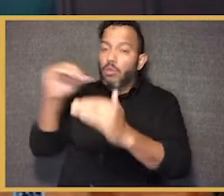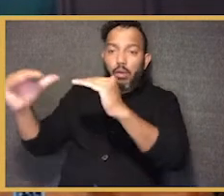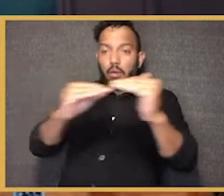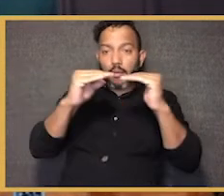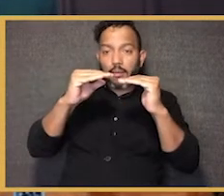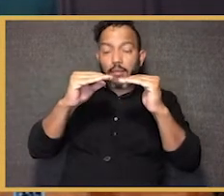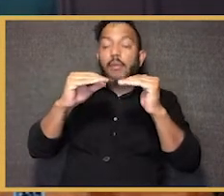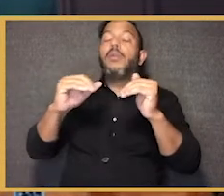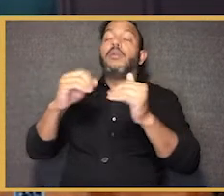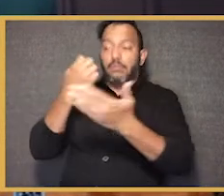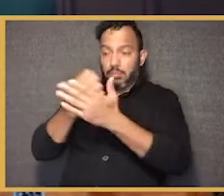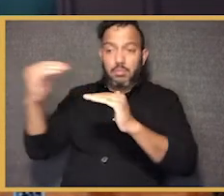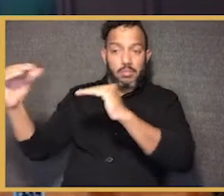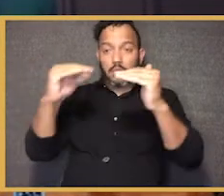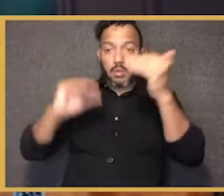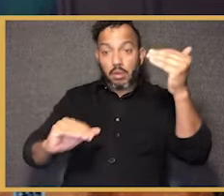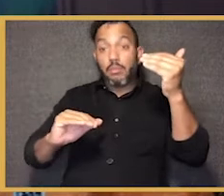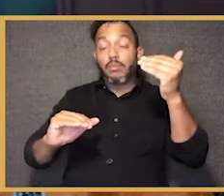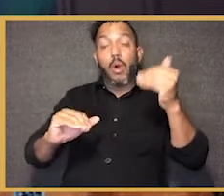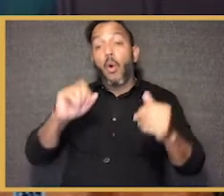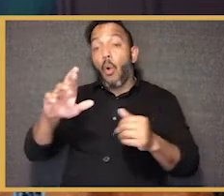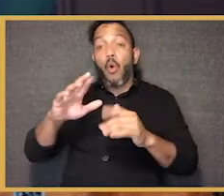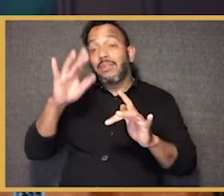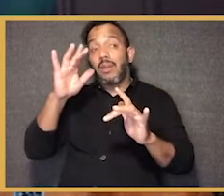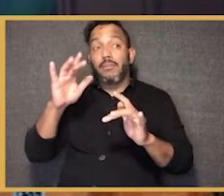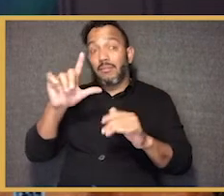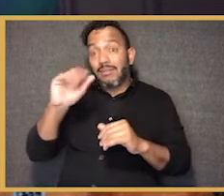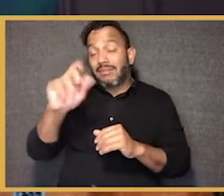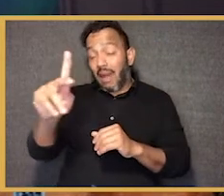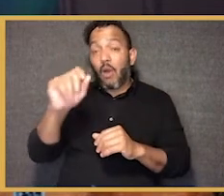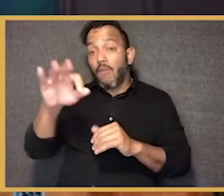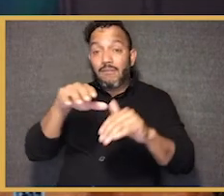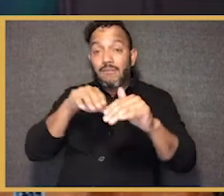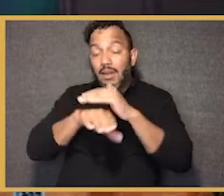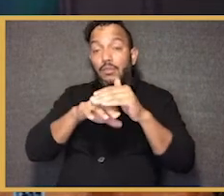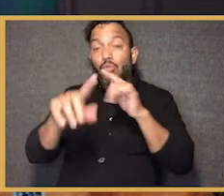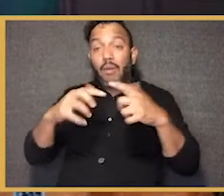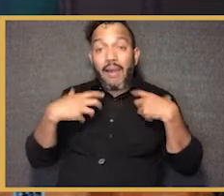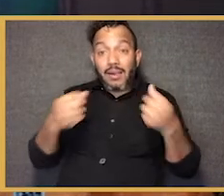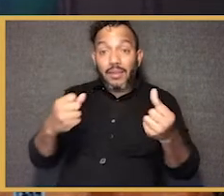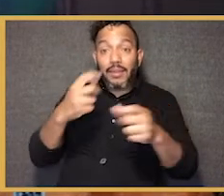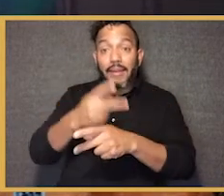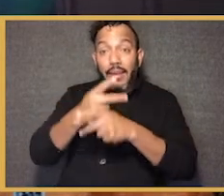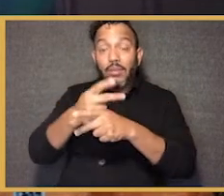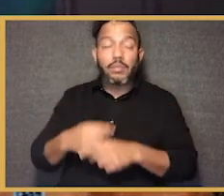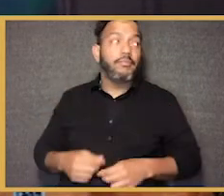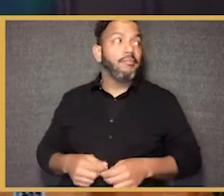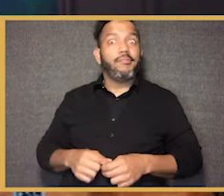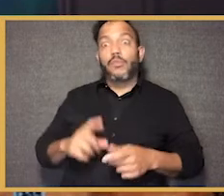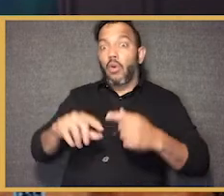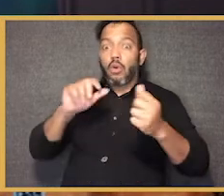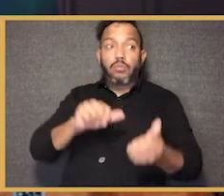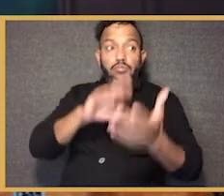economic inequality, to address the lack of access to health care in many communities, to